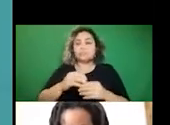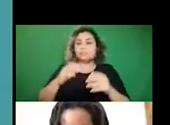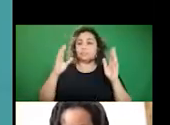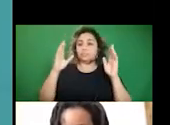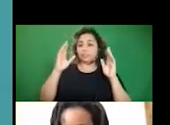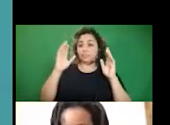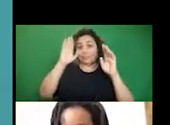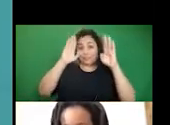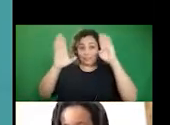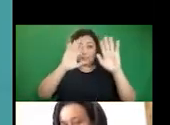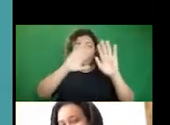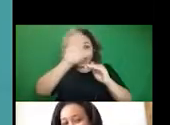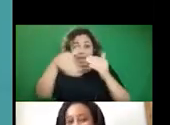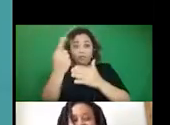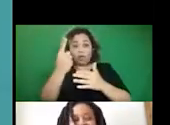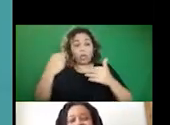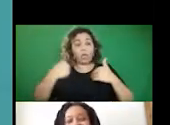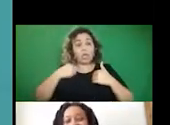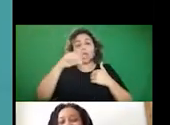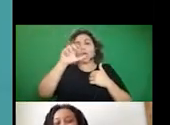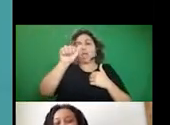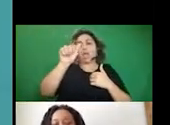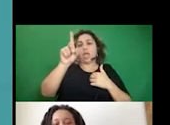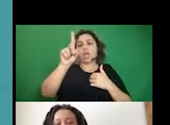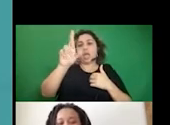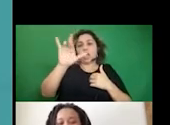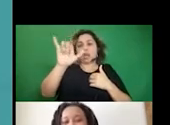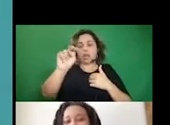Hello, everyone. My name is Adrian Reina.